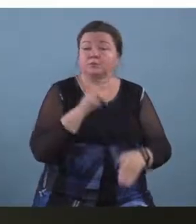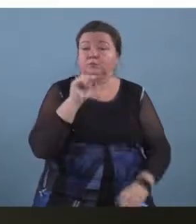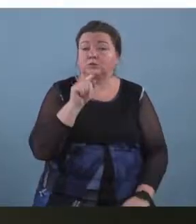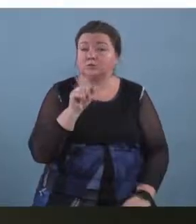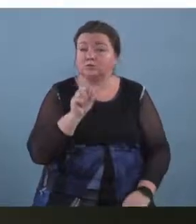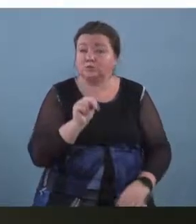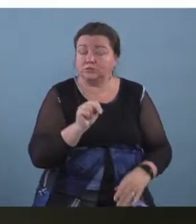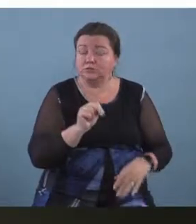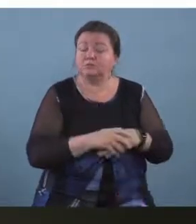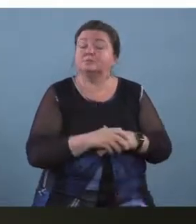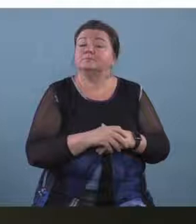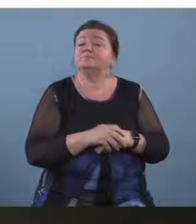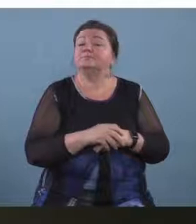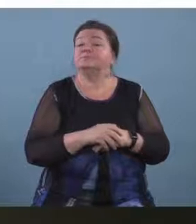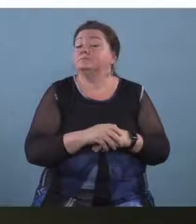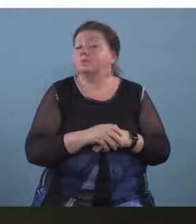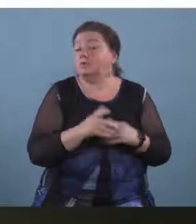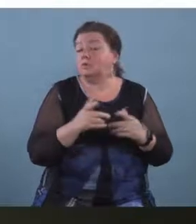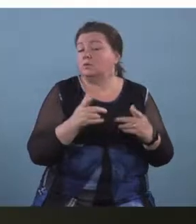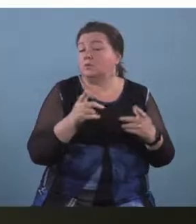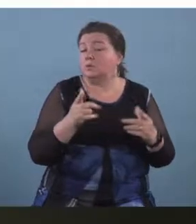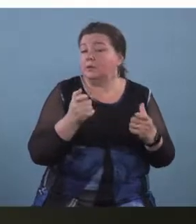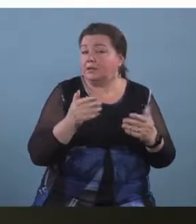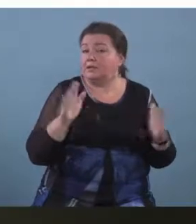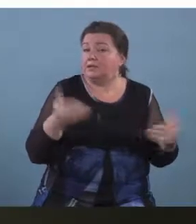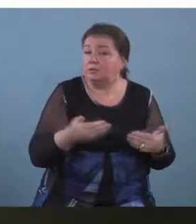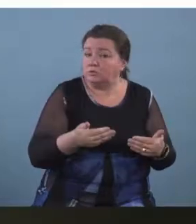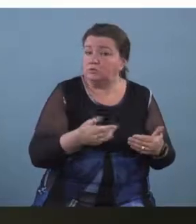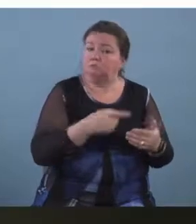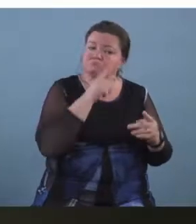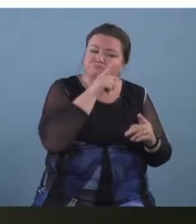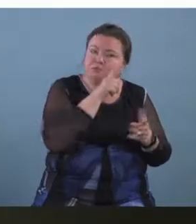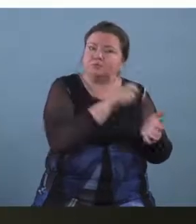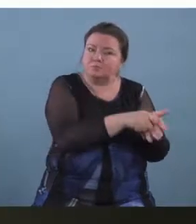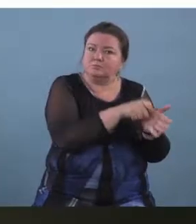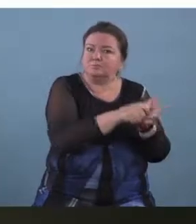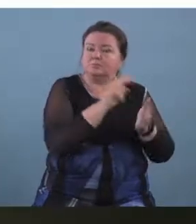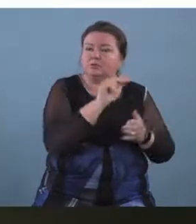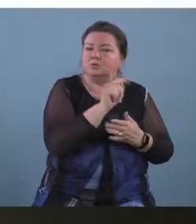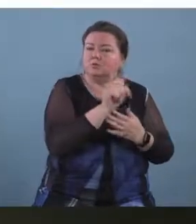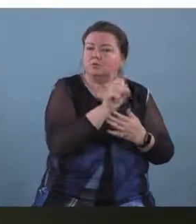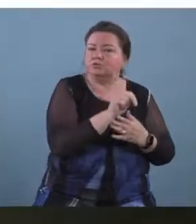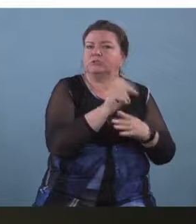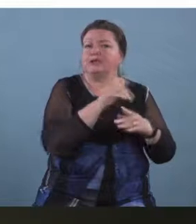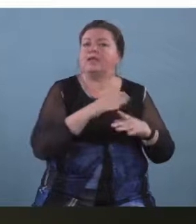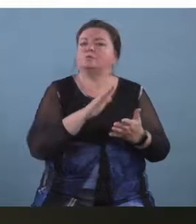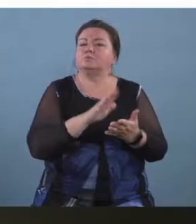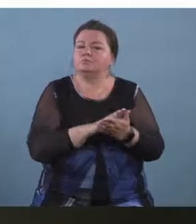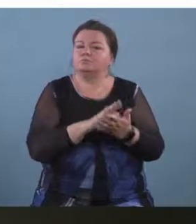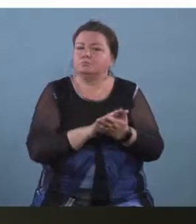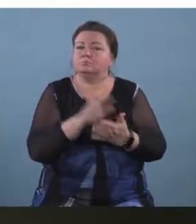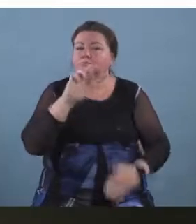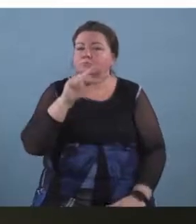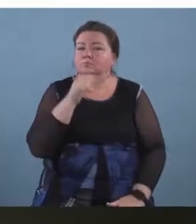quickly um introducing music notation and music notated rhythms um and so